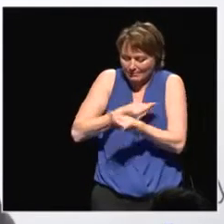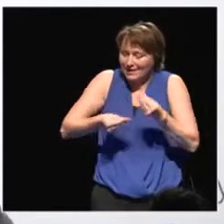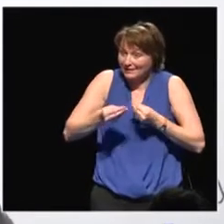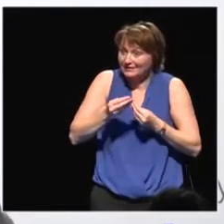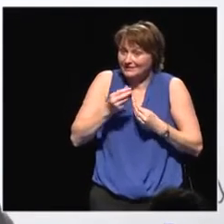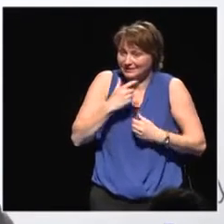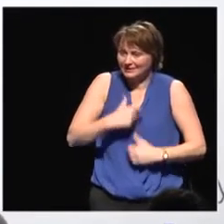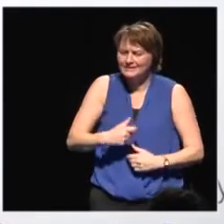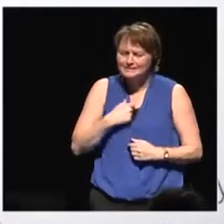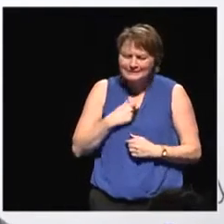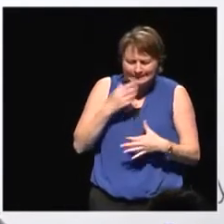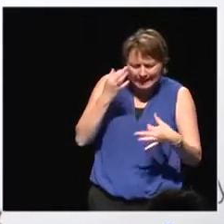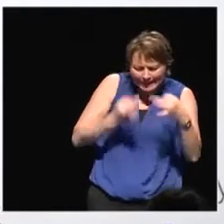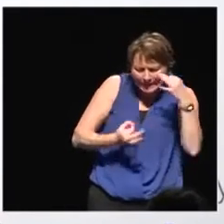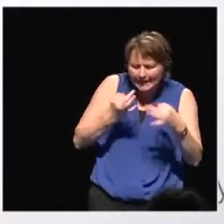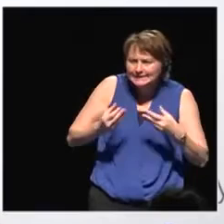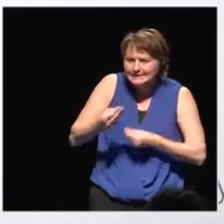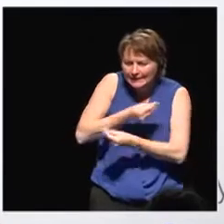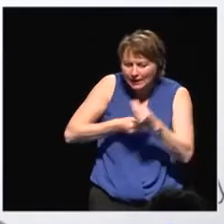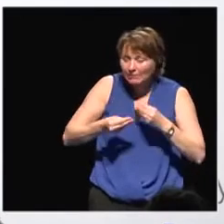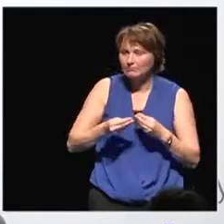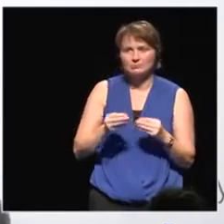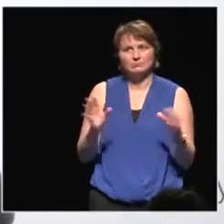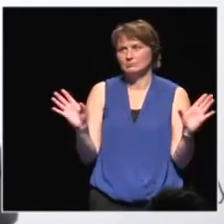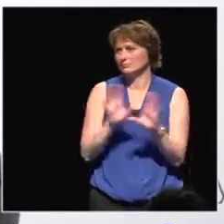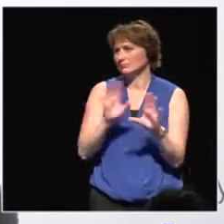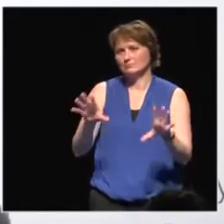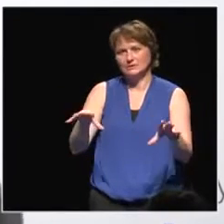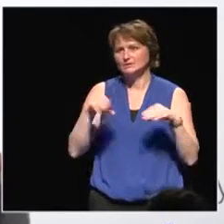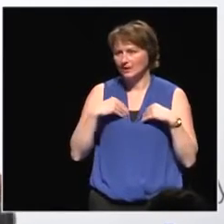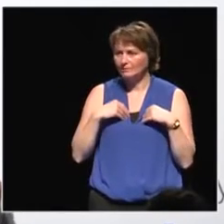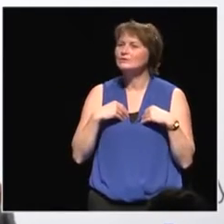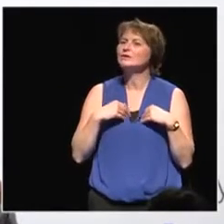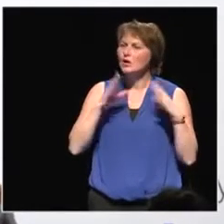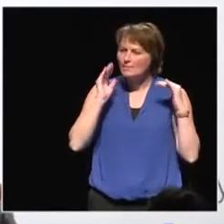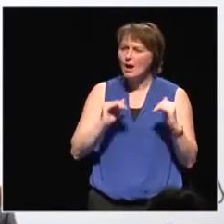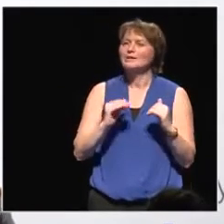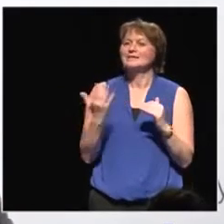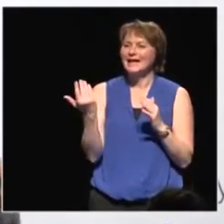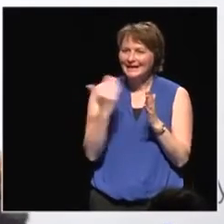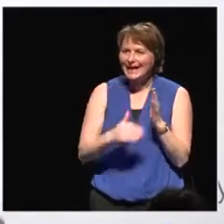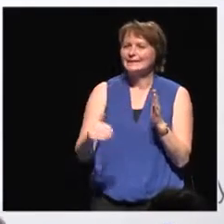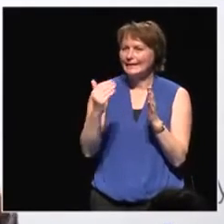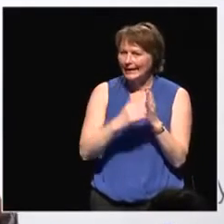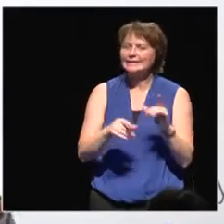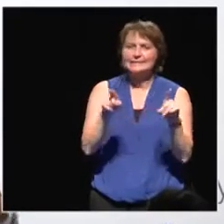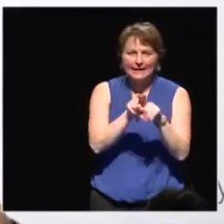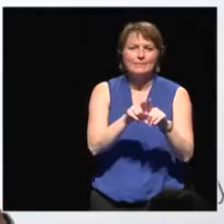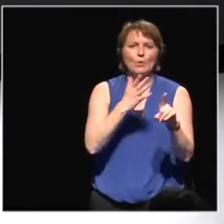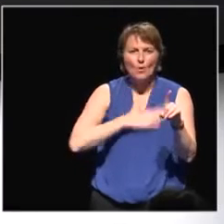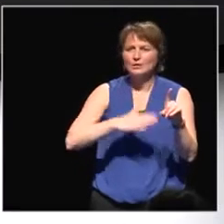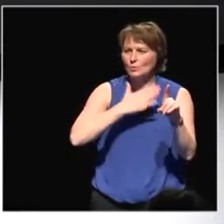economic analysis, that's unacceptable. Your preference functions have to be consistent. Otherwise, we can't analyze